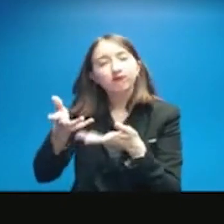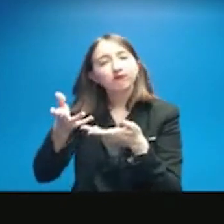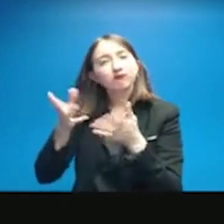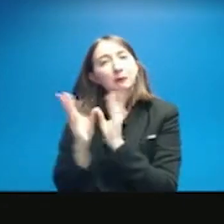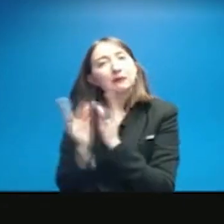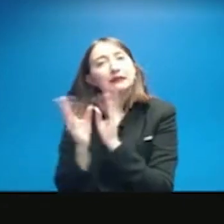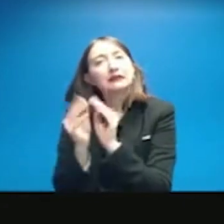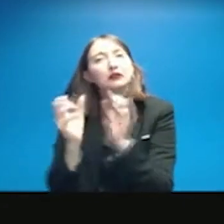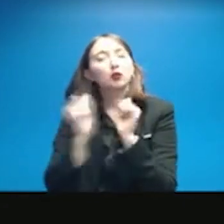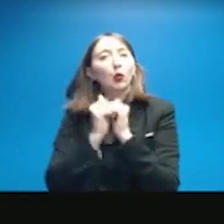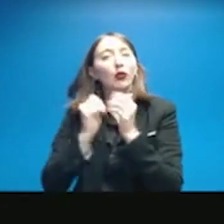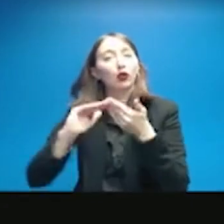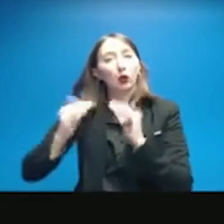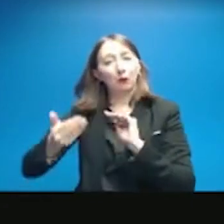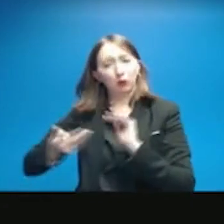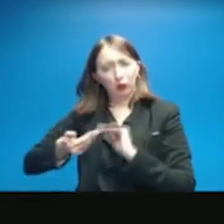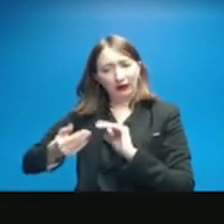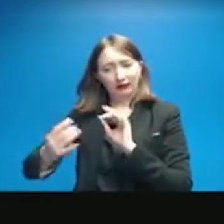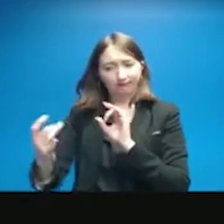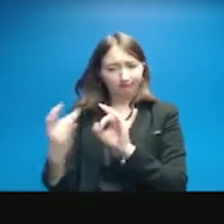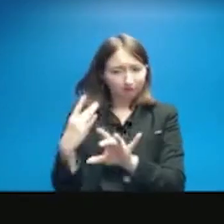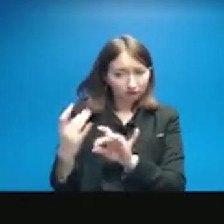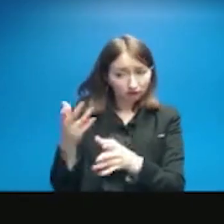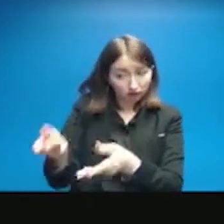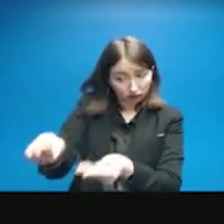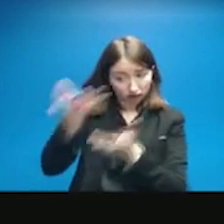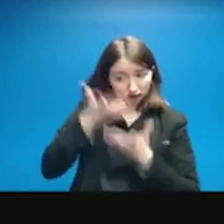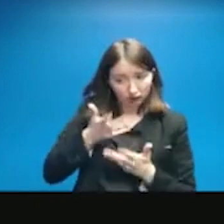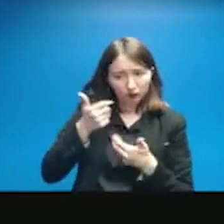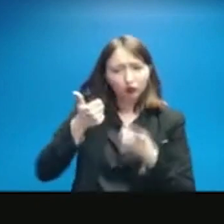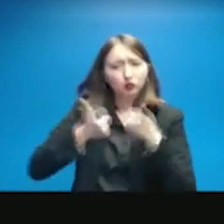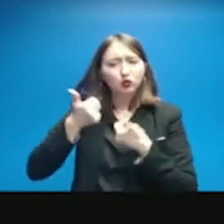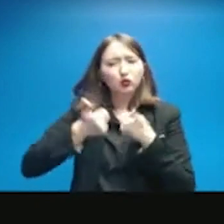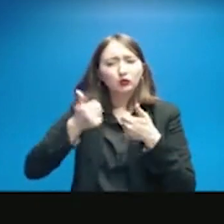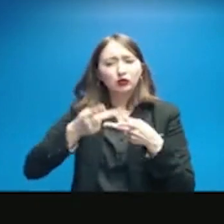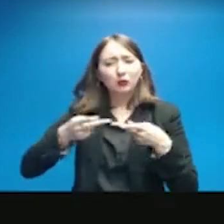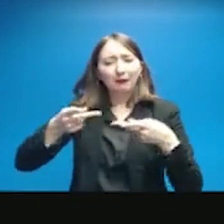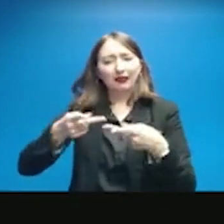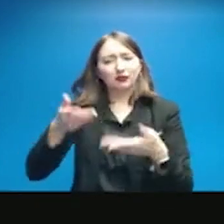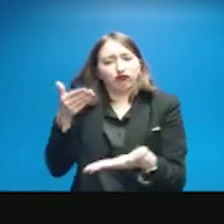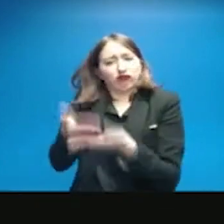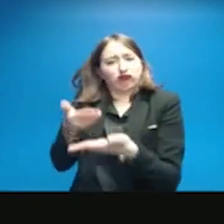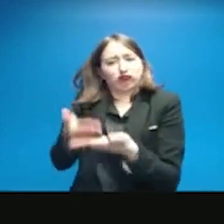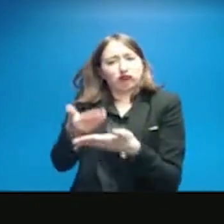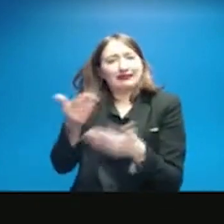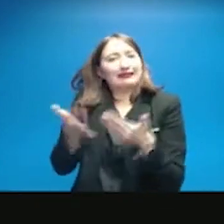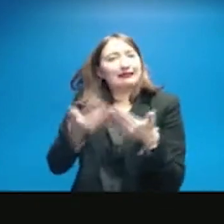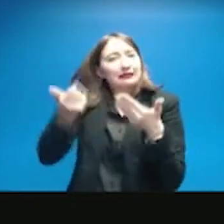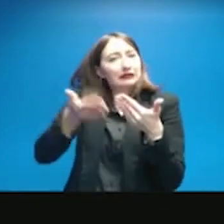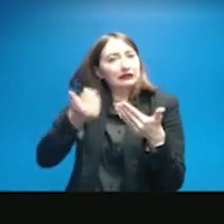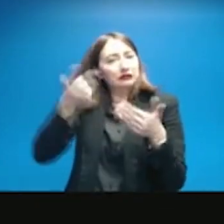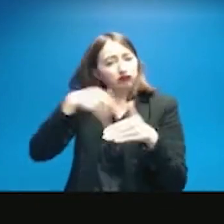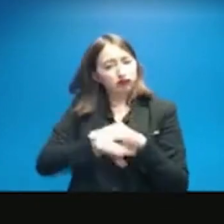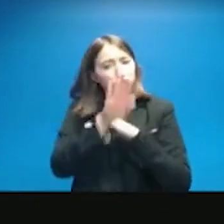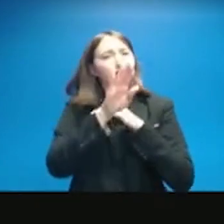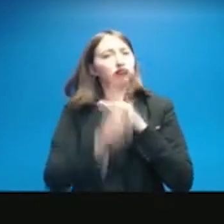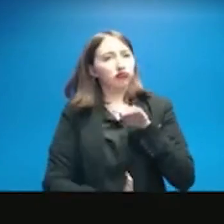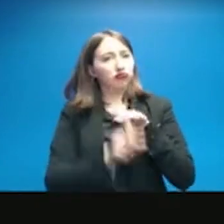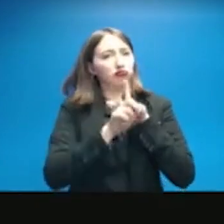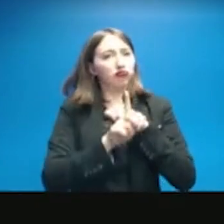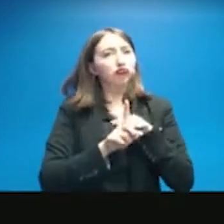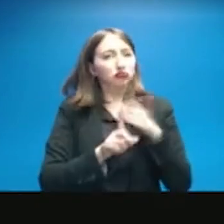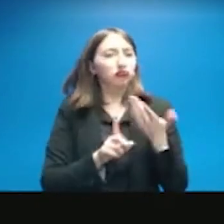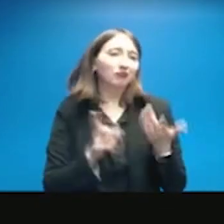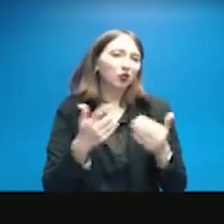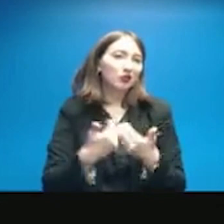them and identify those sites that are more convenient to our residents. So we'll have a separate process to